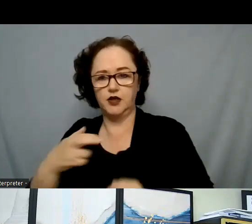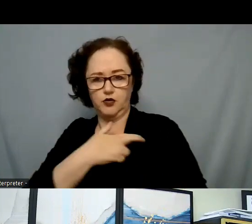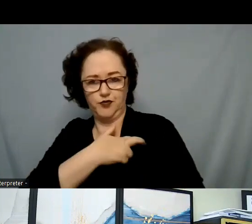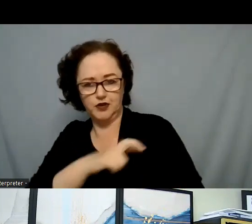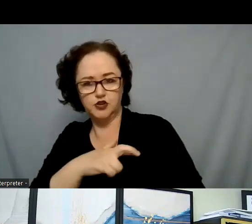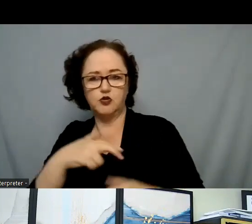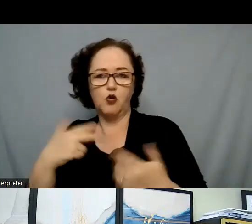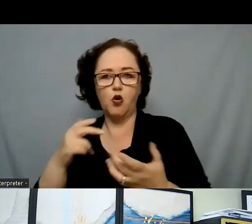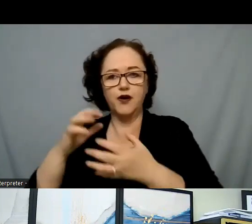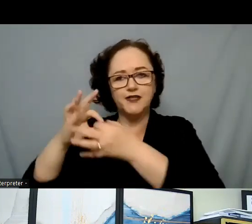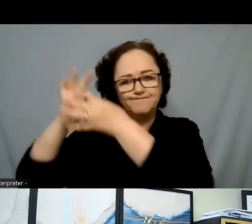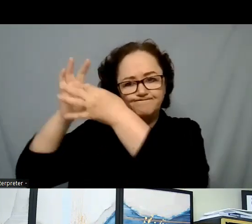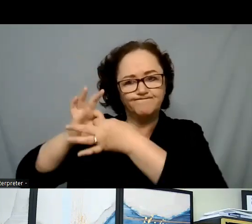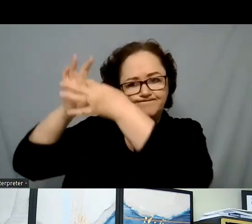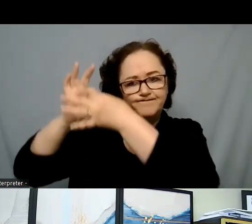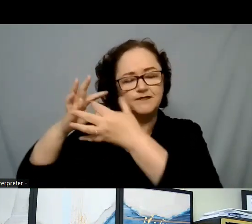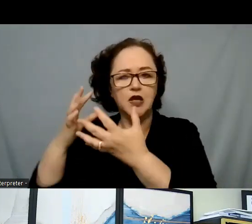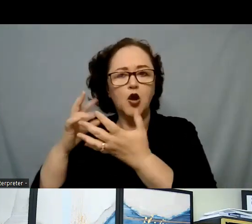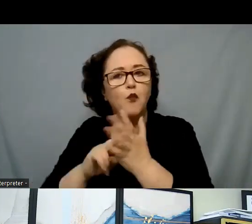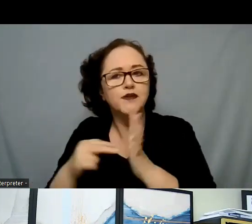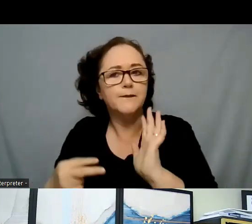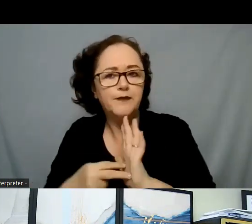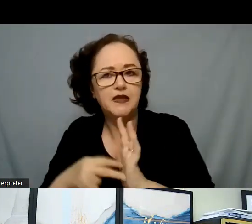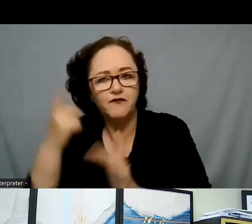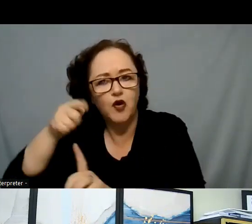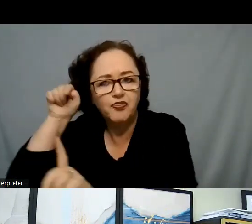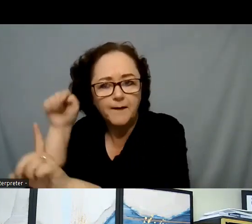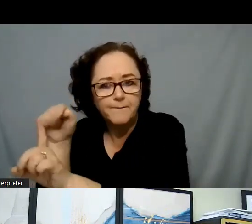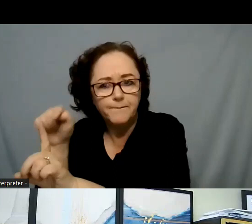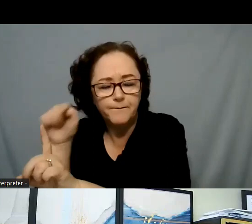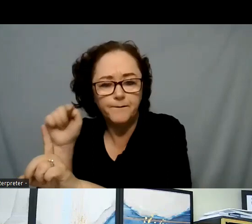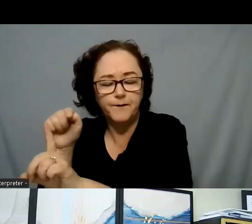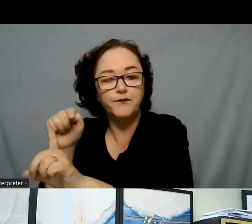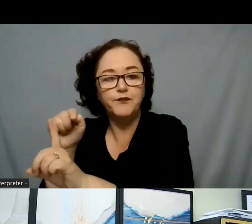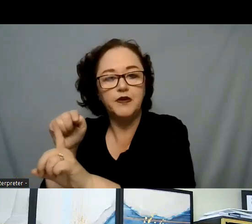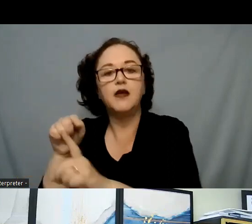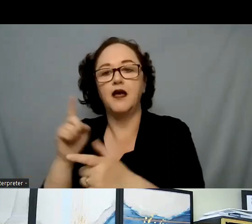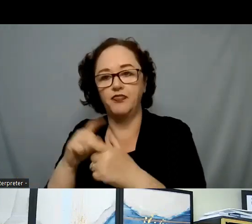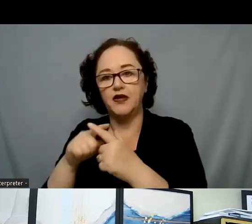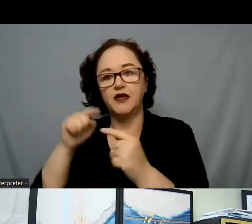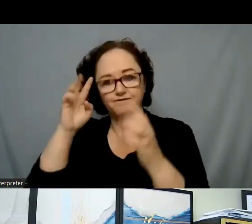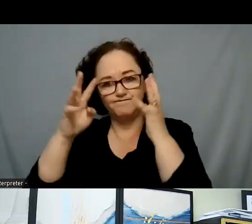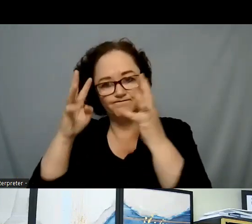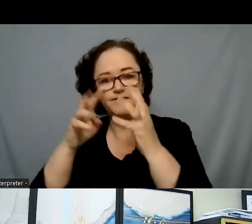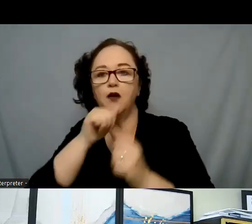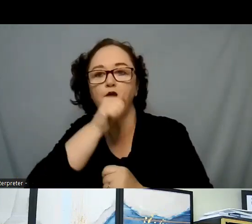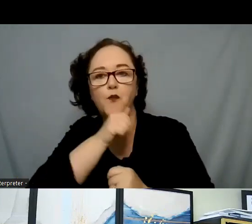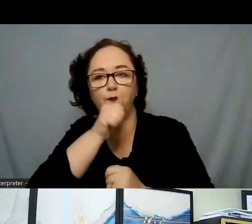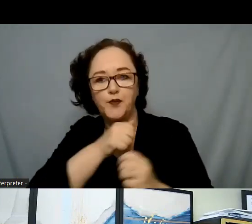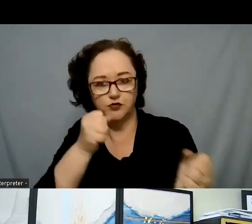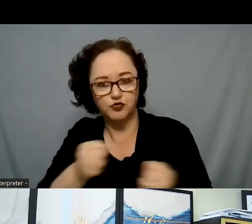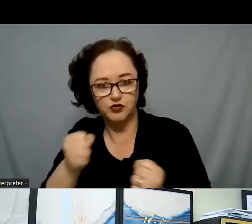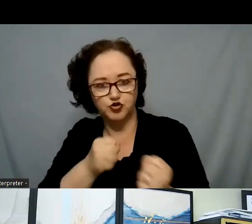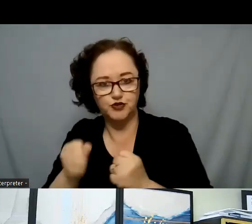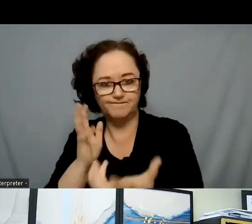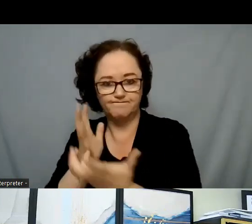you incorporate it as a coping strategy, that it is consistent with their respective beliefs. Culture informs the accuracy